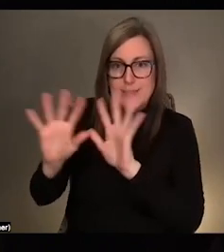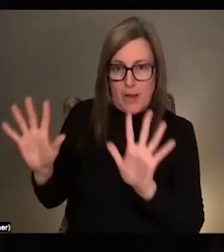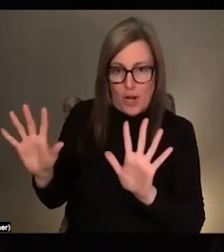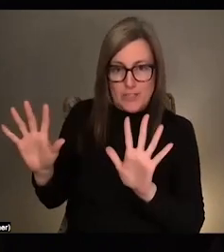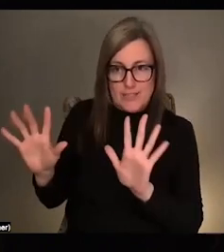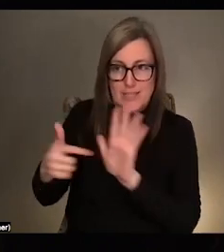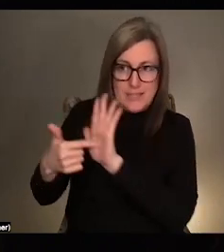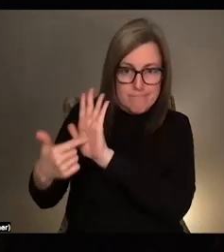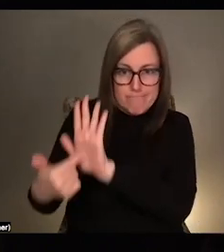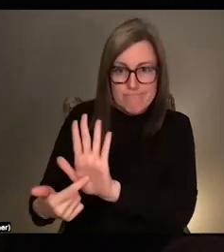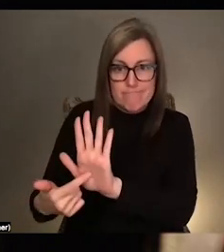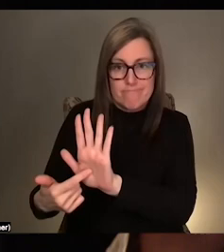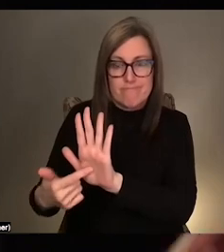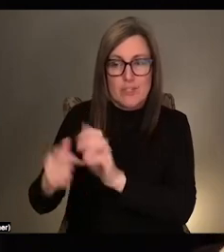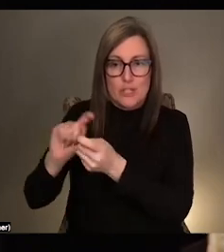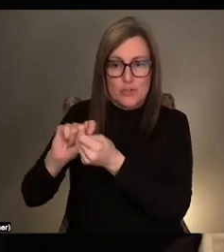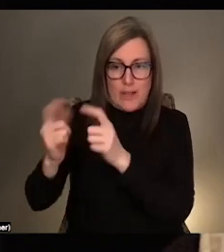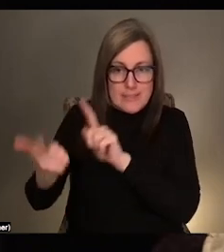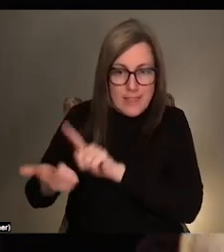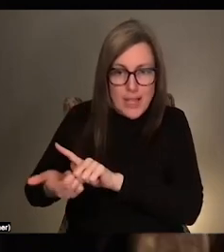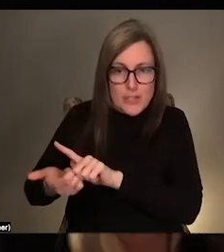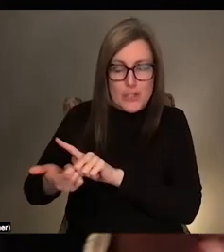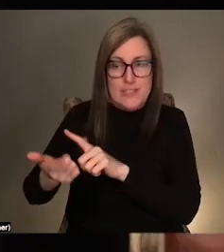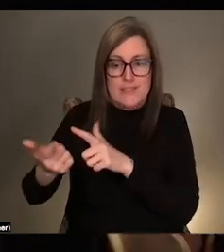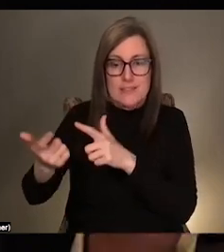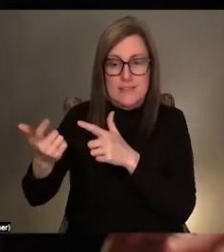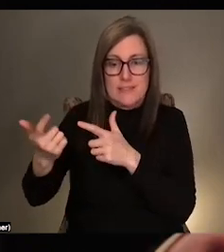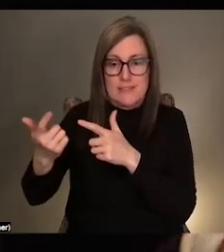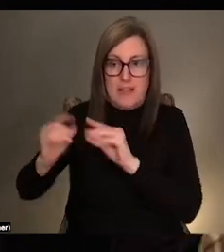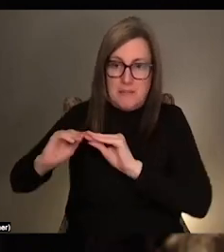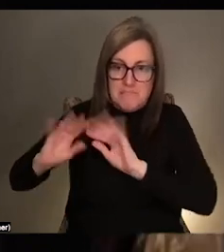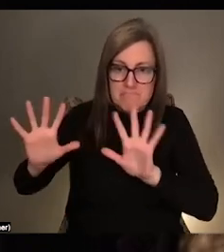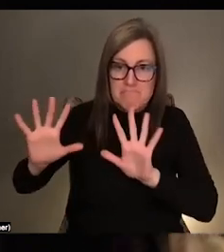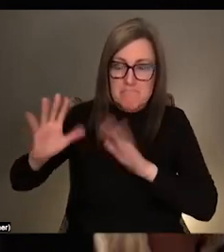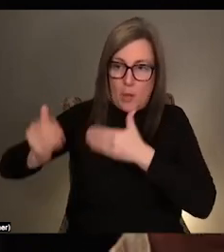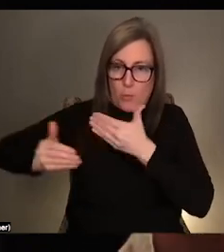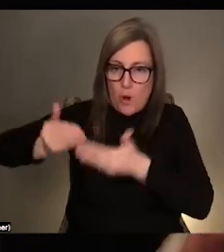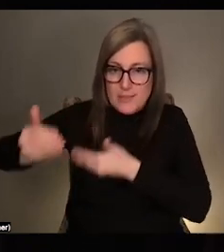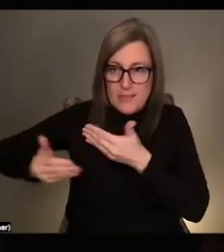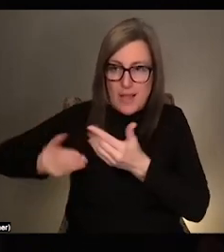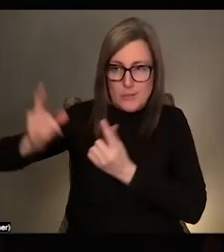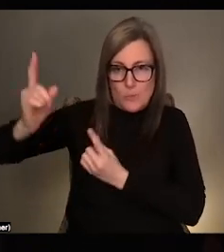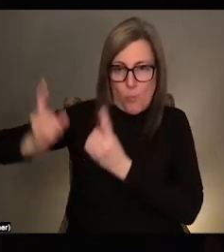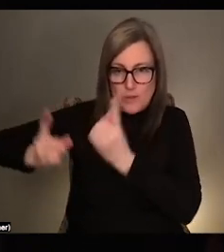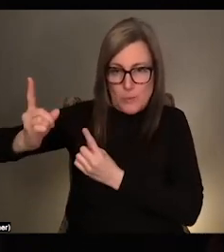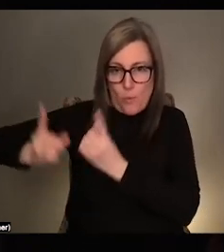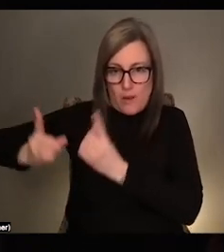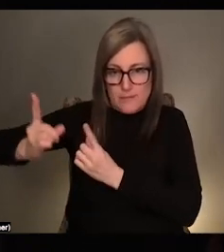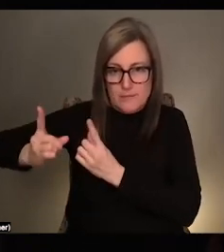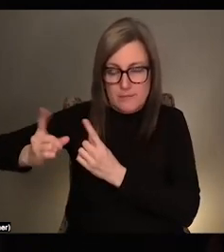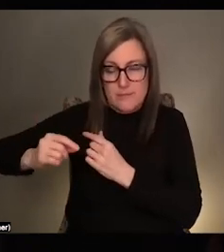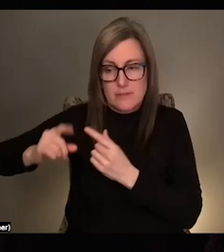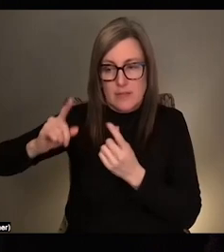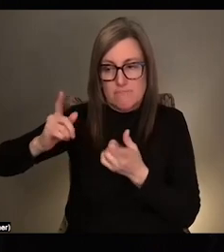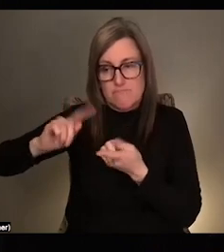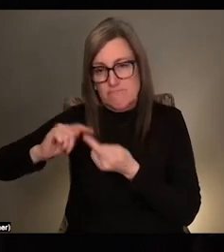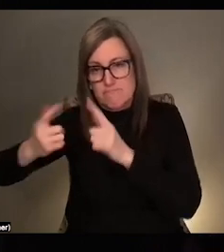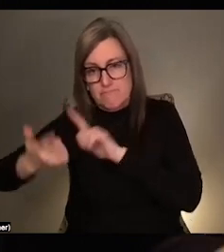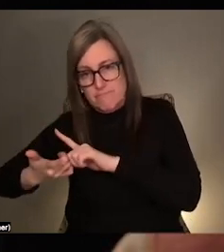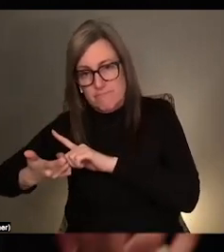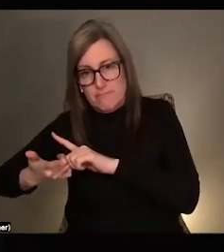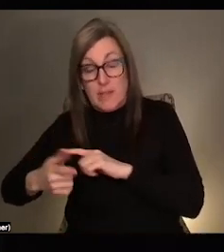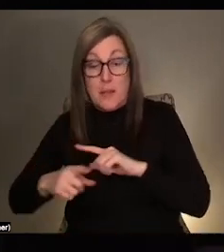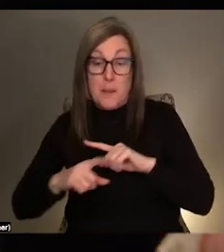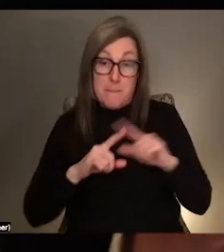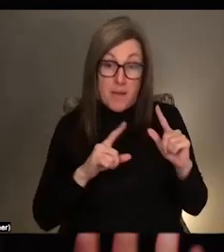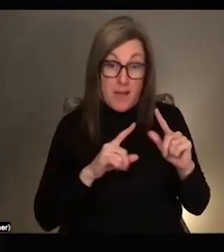about like translation as this kind of trans like transparent process, kind of one to one. But like through people